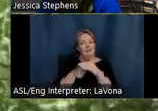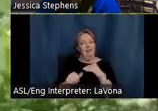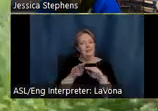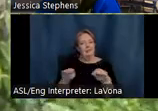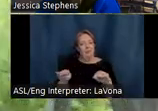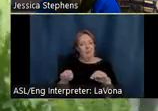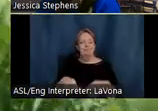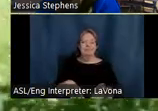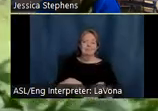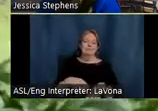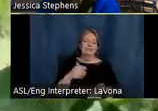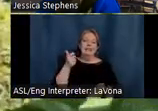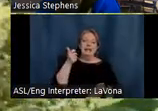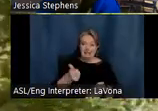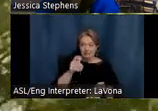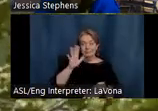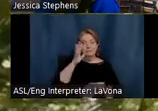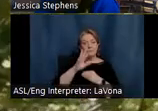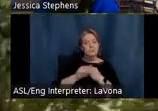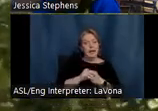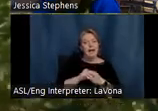go on to raise chickens and bees.